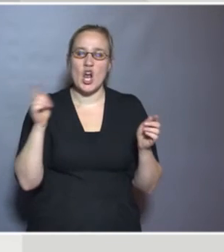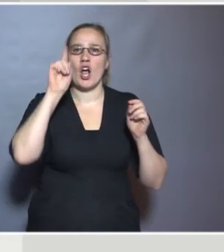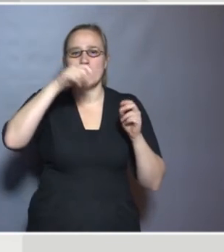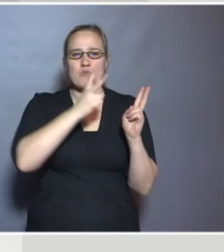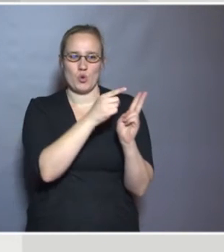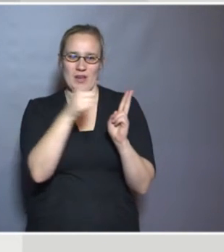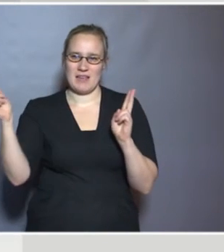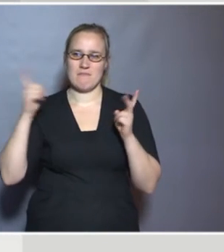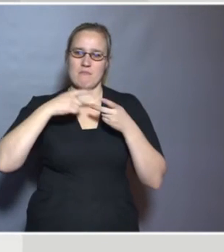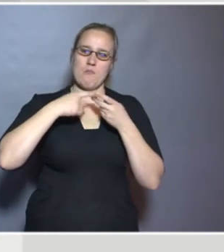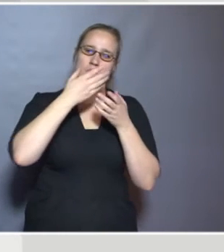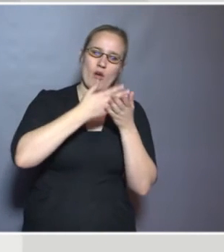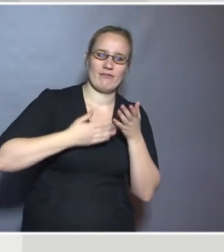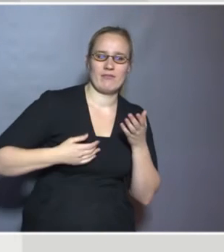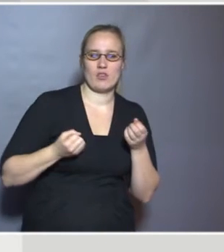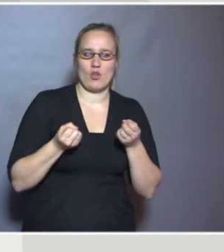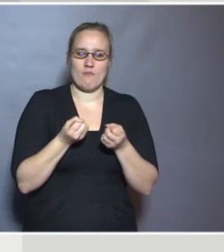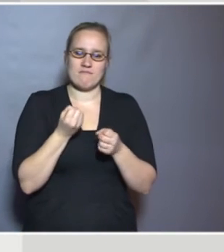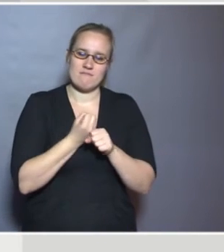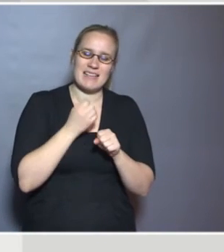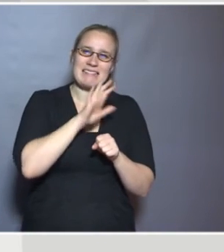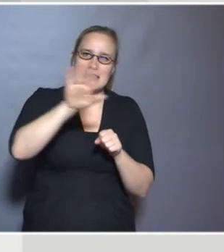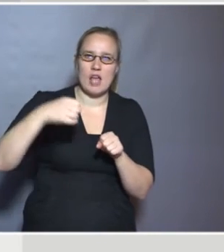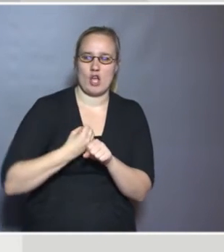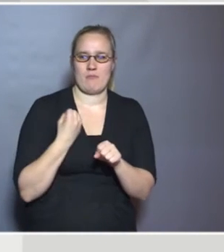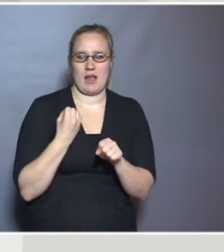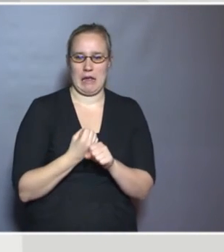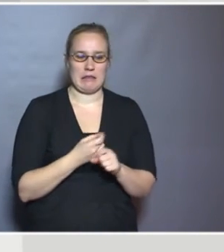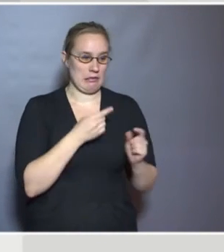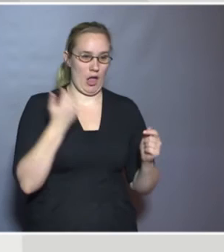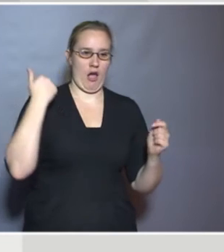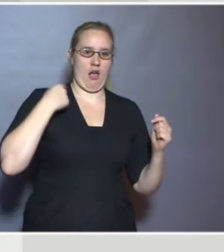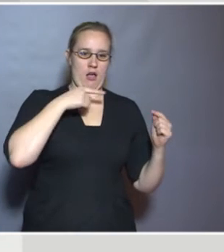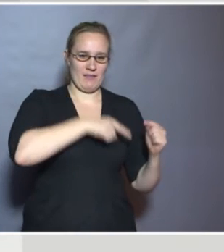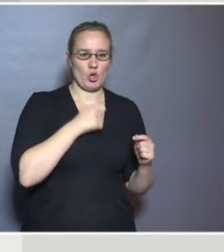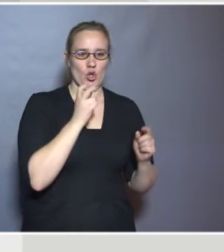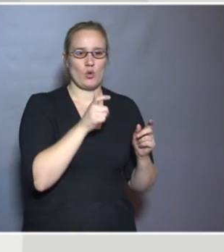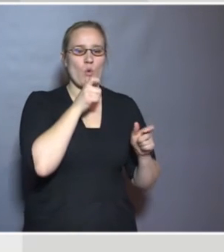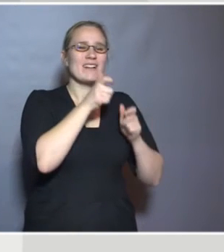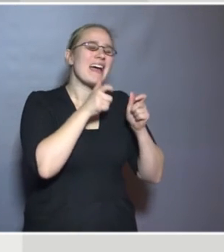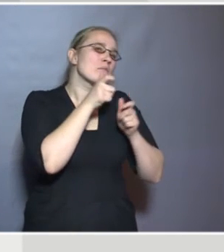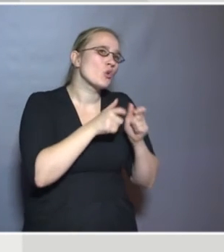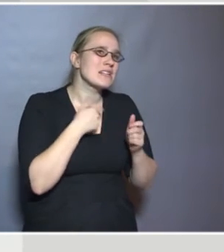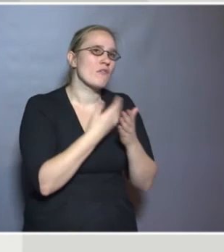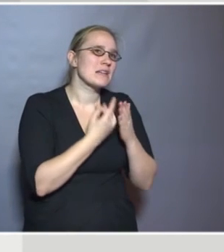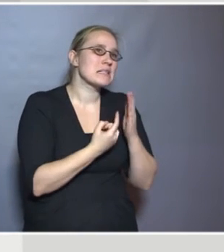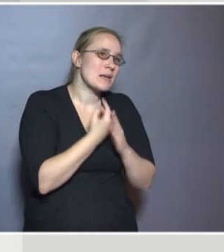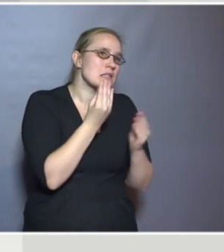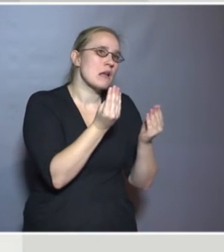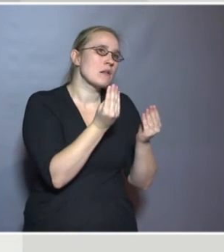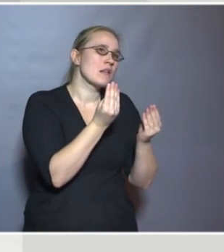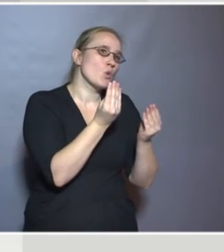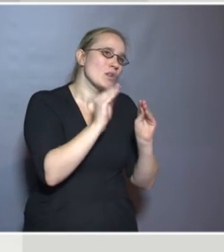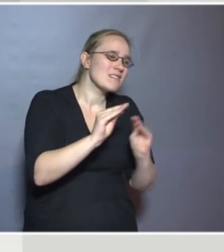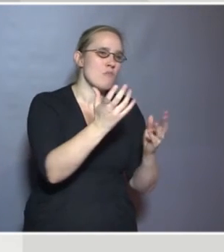ways to inform their work. And originally, we were using terminology and concepts like special educational needs.